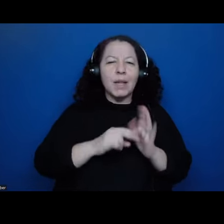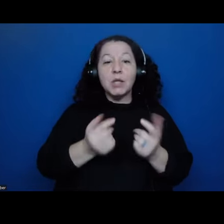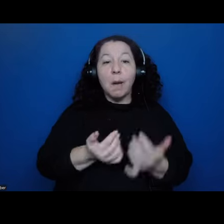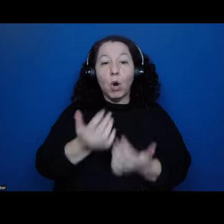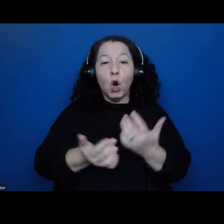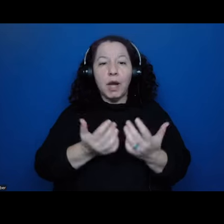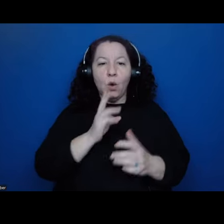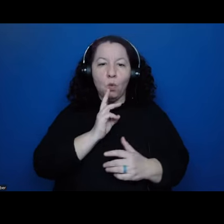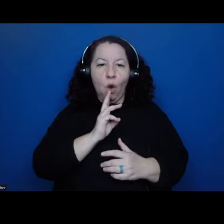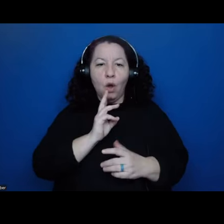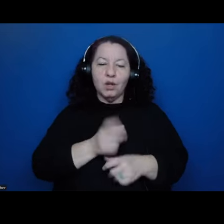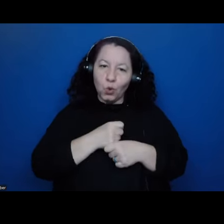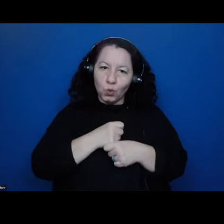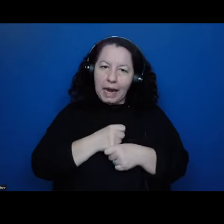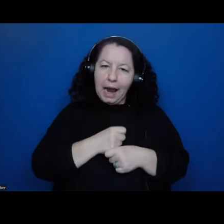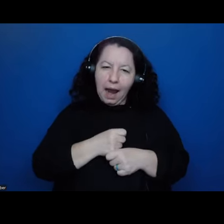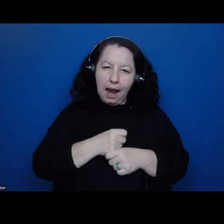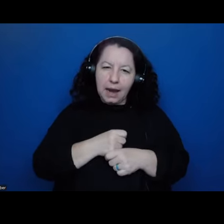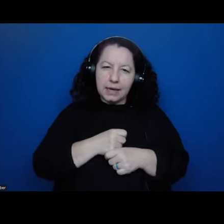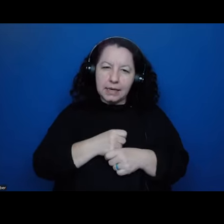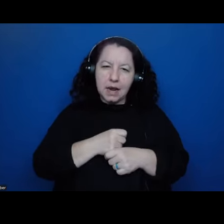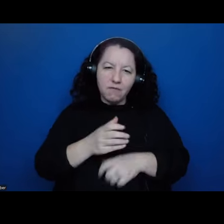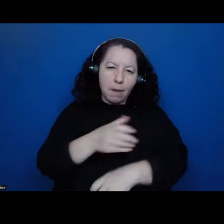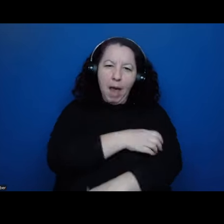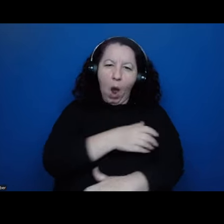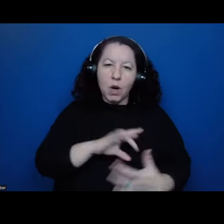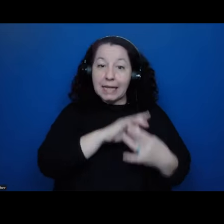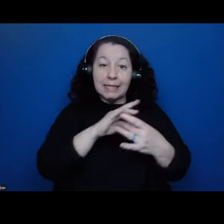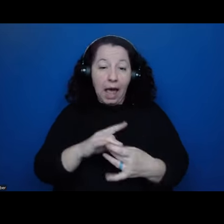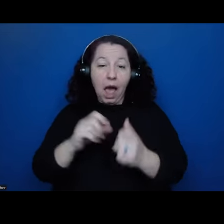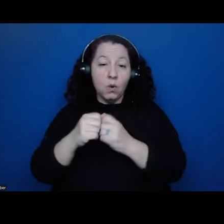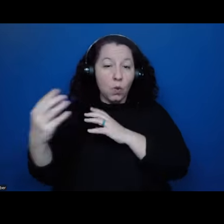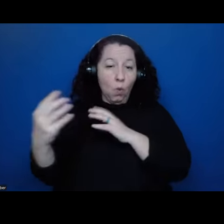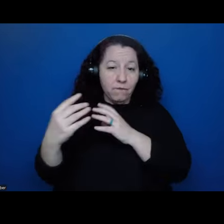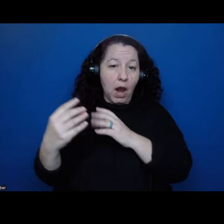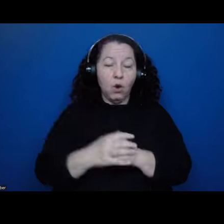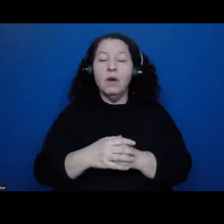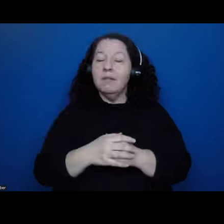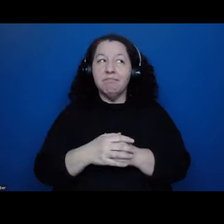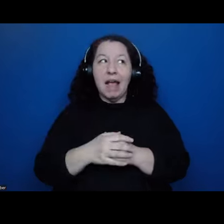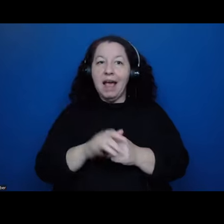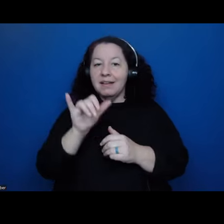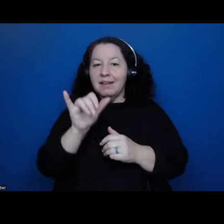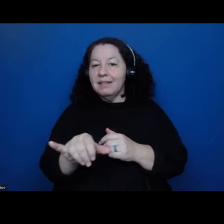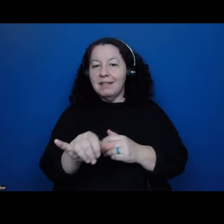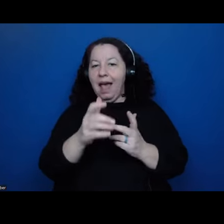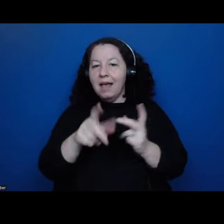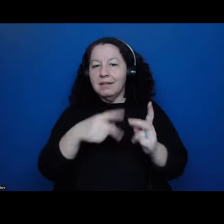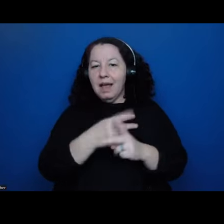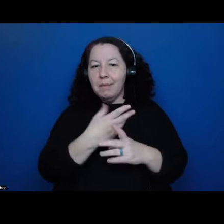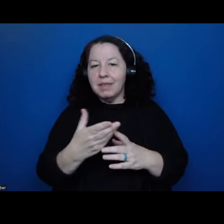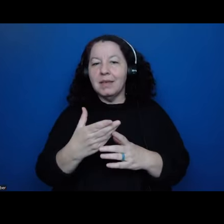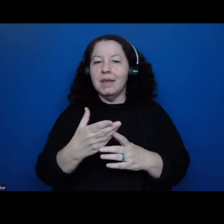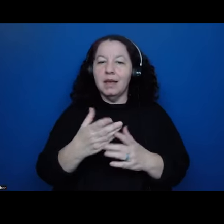force that's, um, tied to warfare. Um, and just like that, I think that the, the, the dualism between the